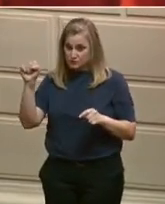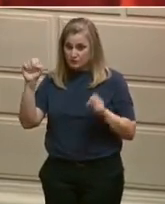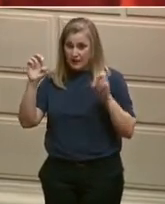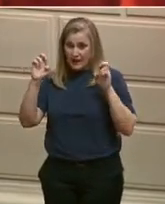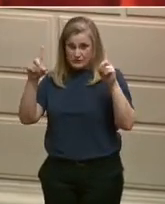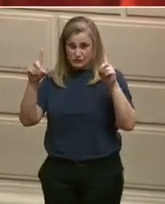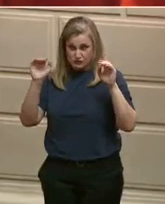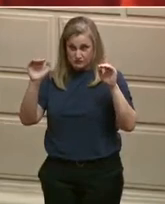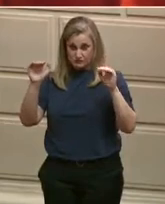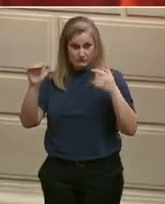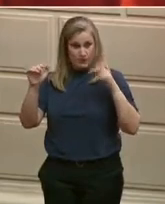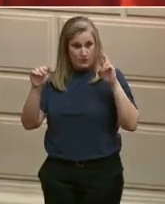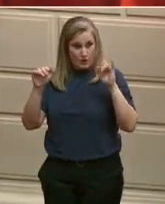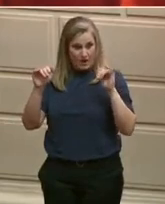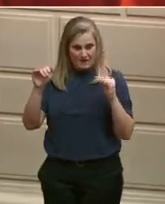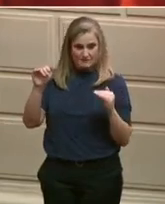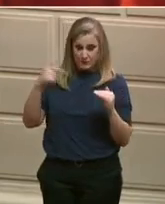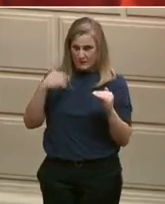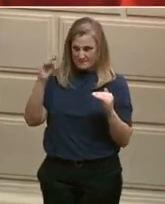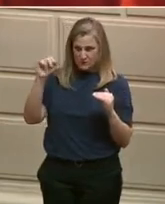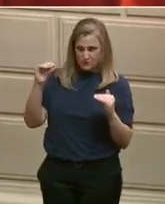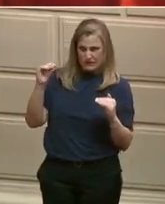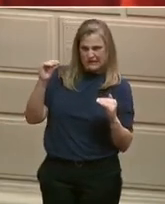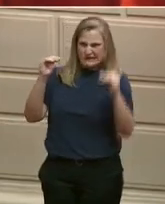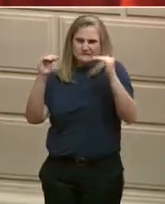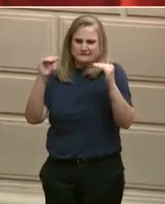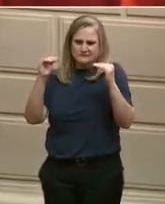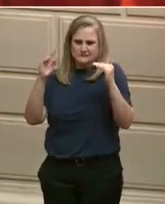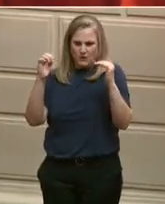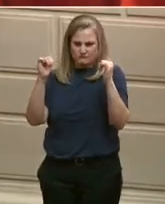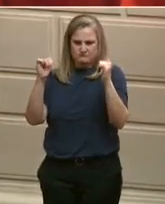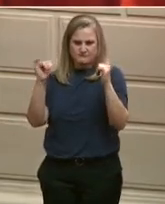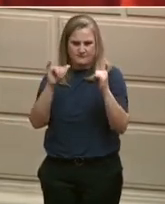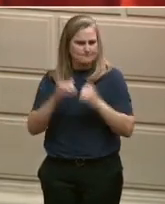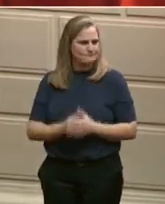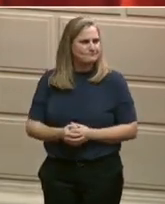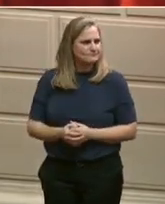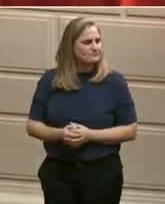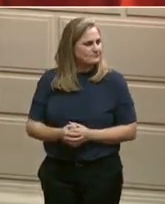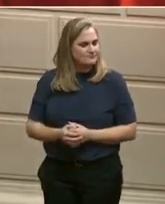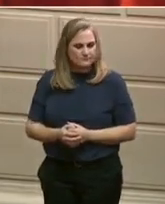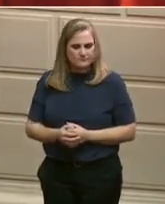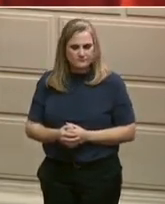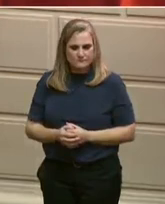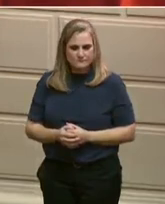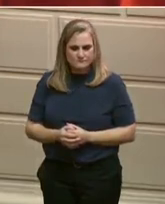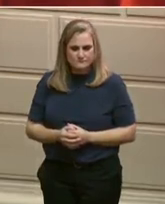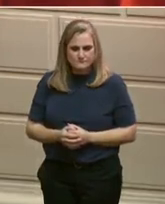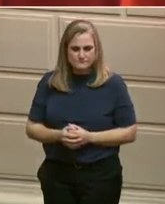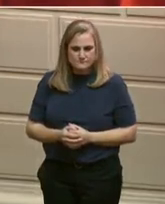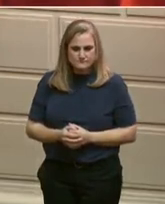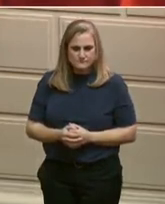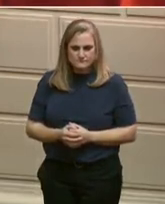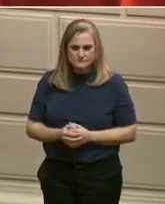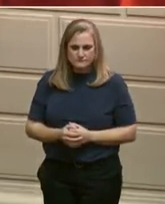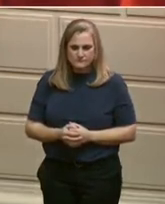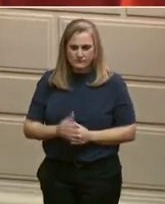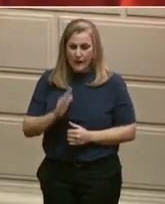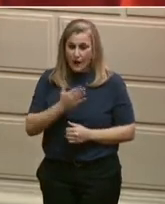We're doing this by improving three main areas. RICAS scores, student attendance,